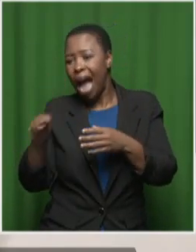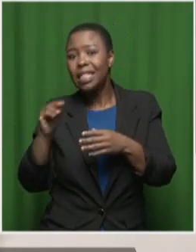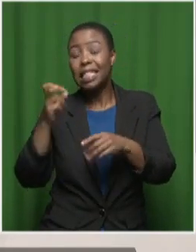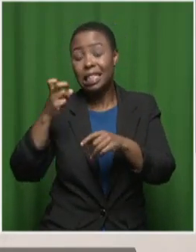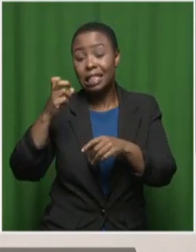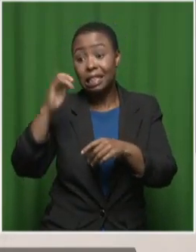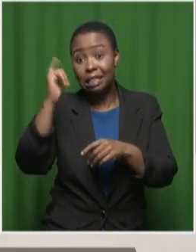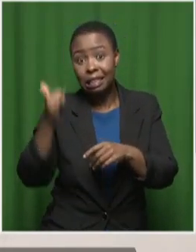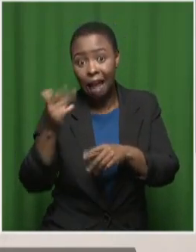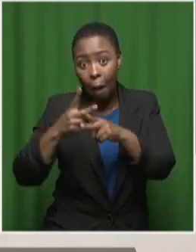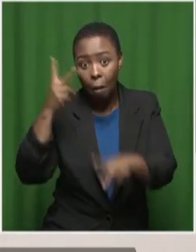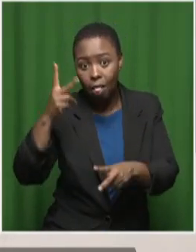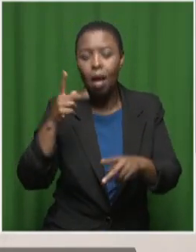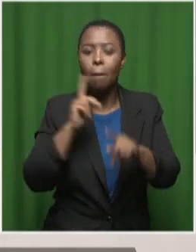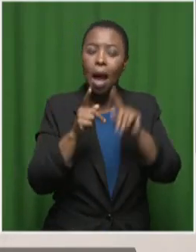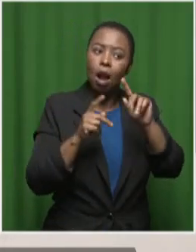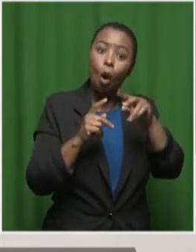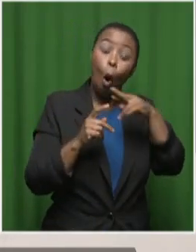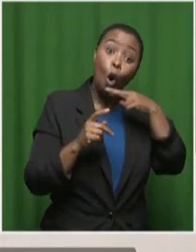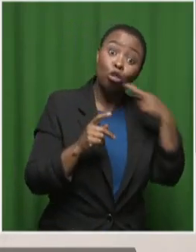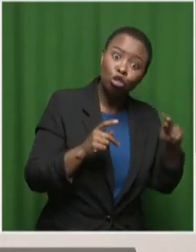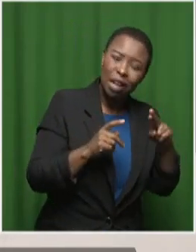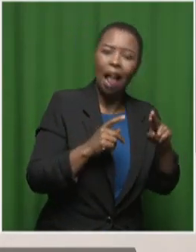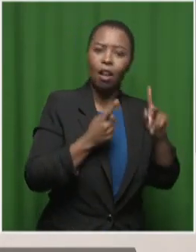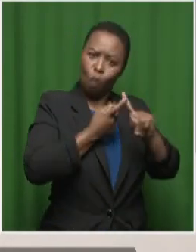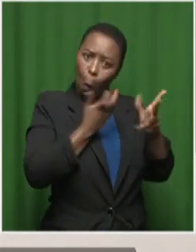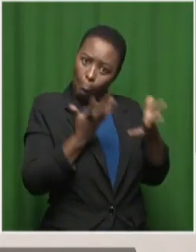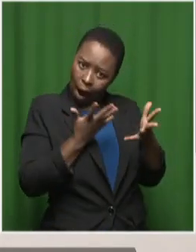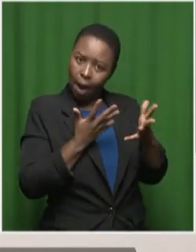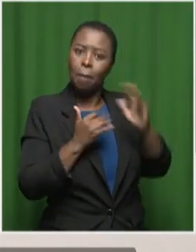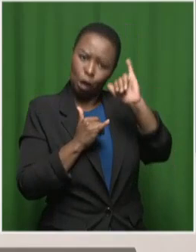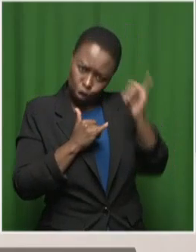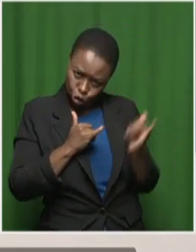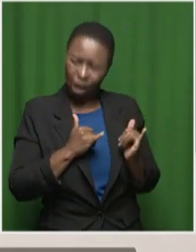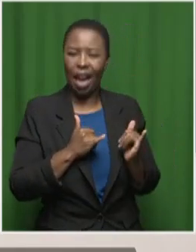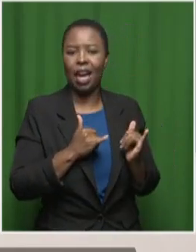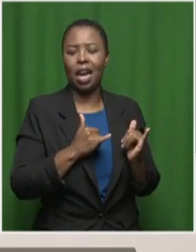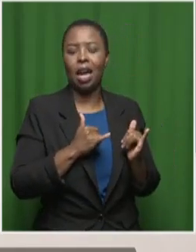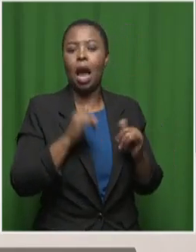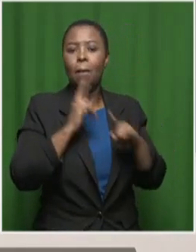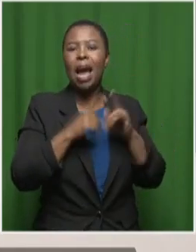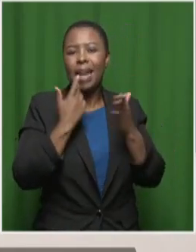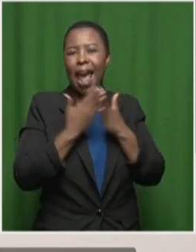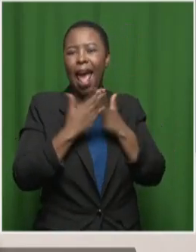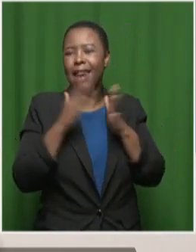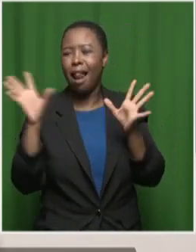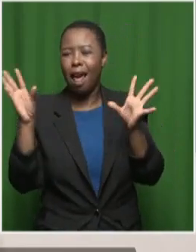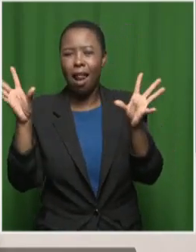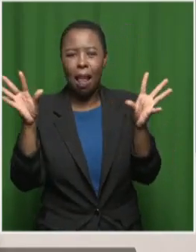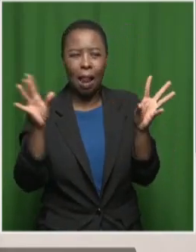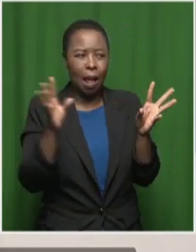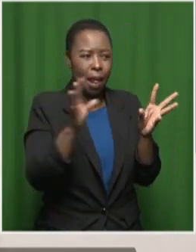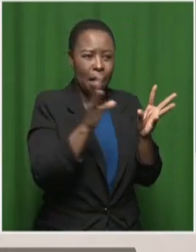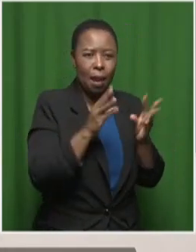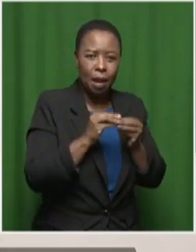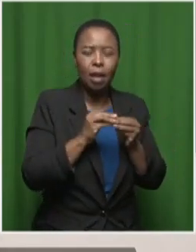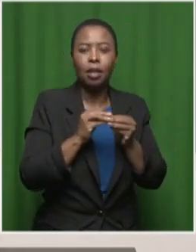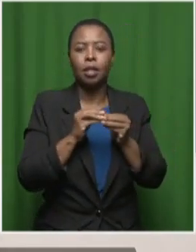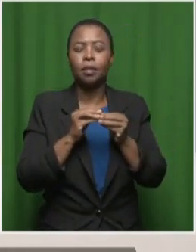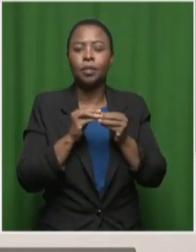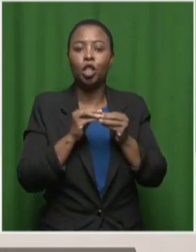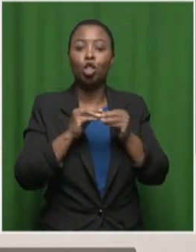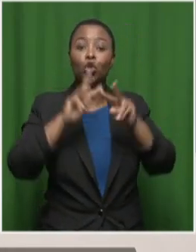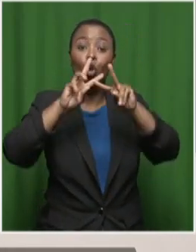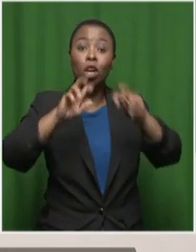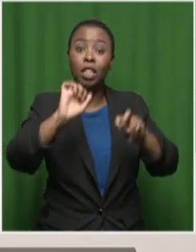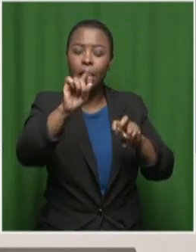Even then, you've got to go to the original sources every time. But it can encapsulate for you what has to be in your